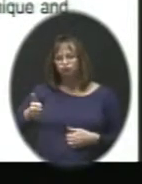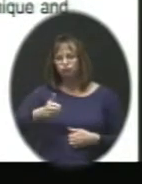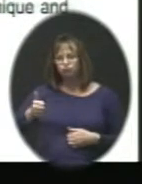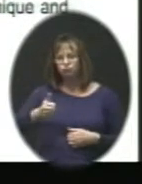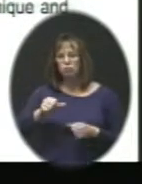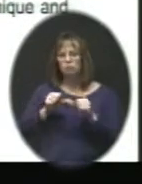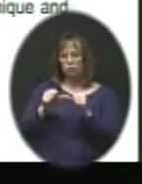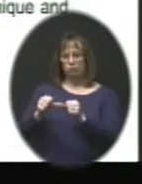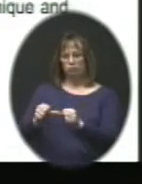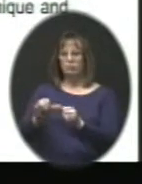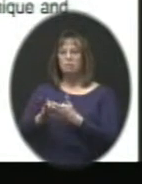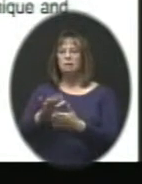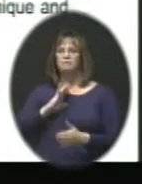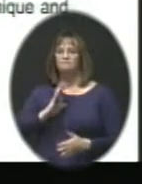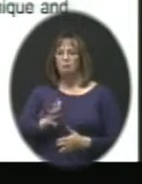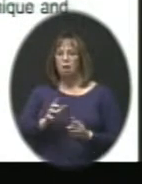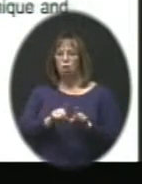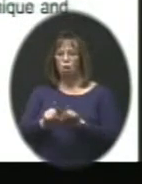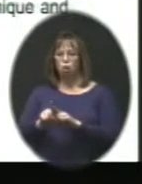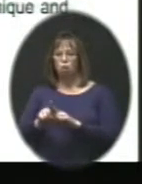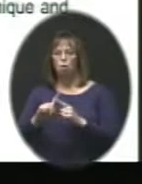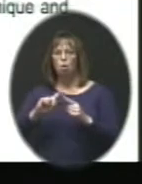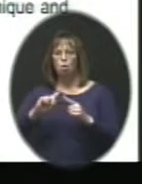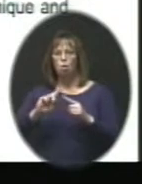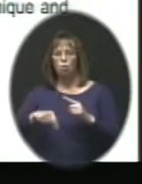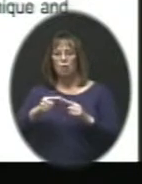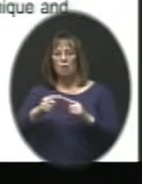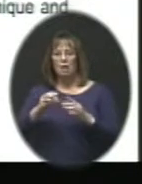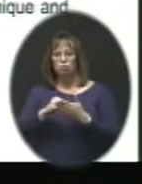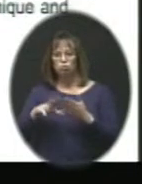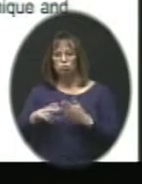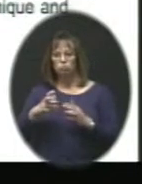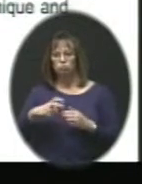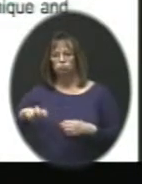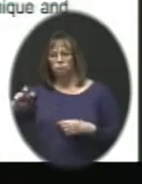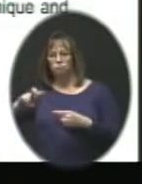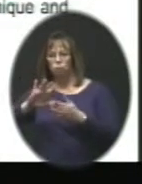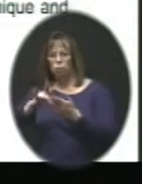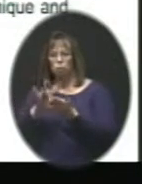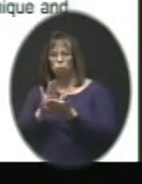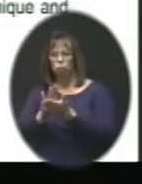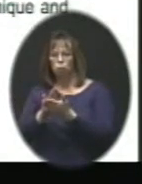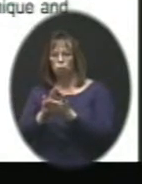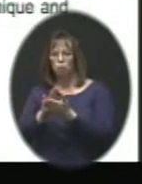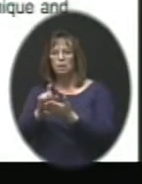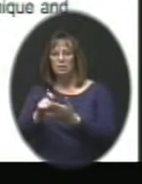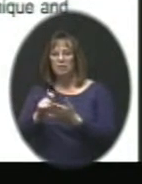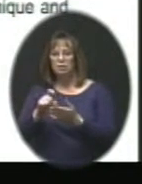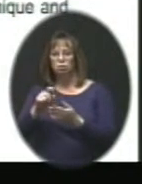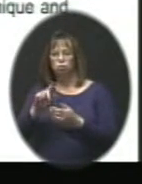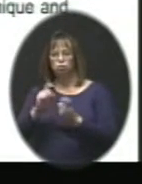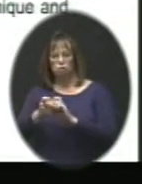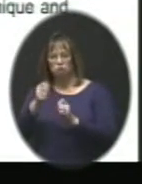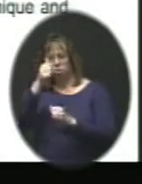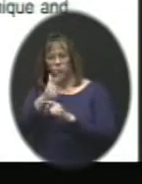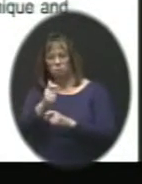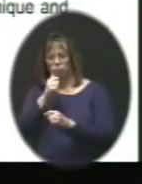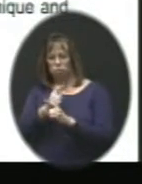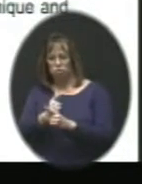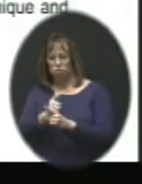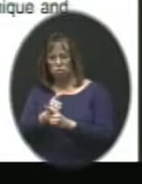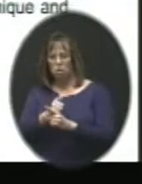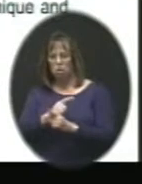that would be fine as well. Once that student would move up to middle school, the siblings would then need to readjust and attend